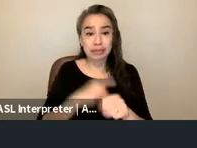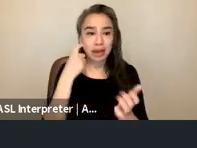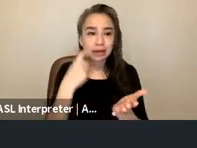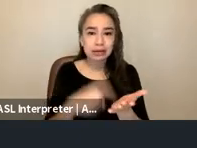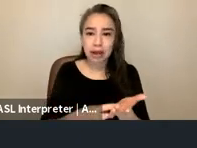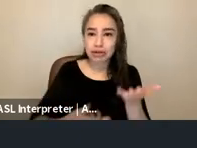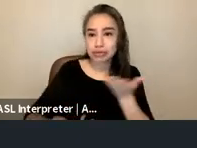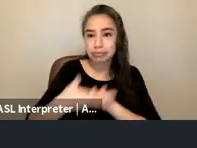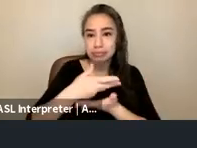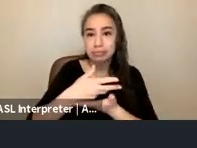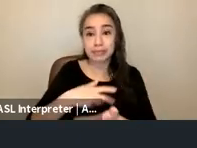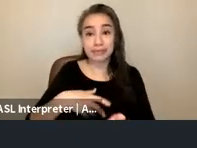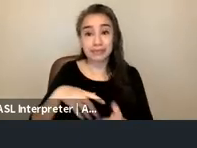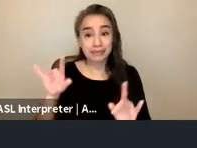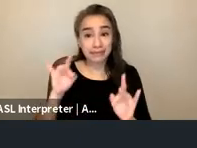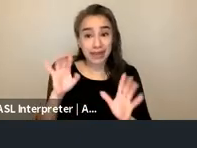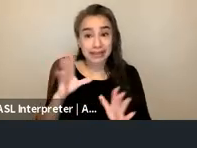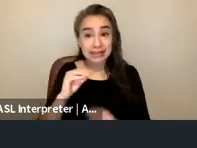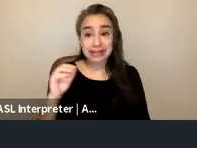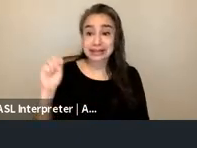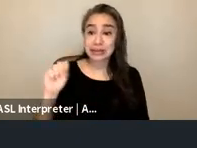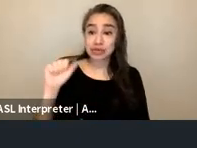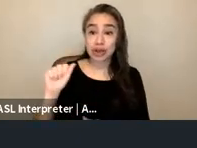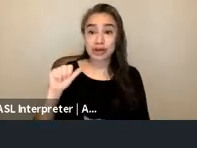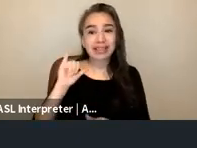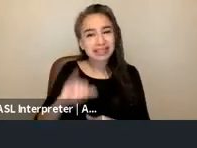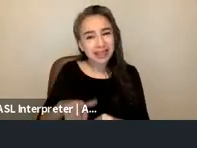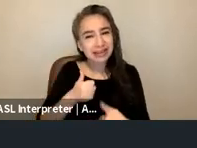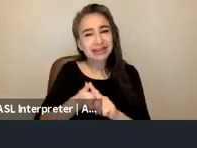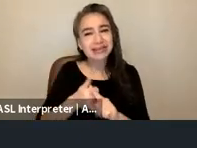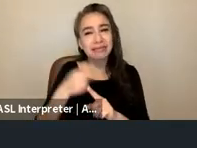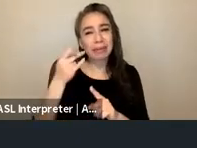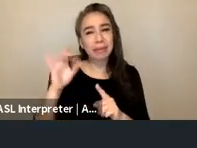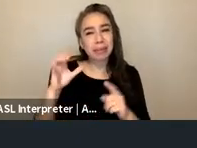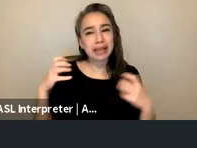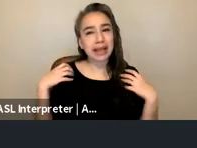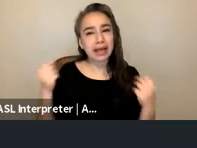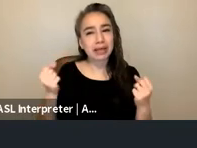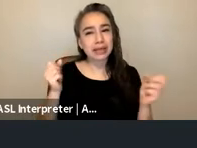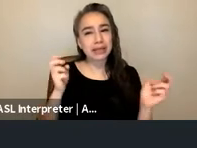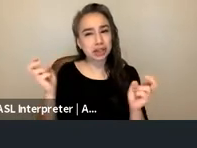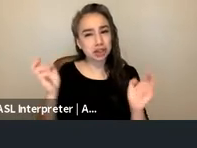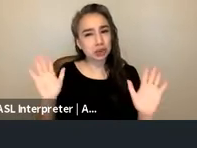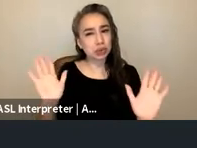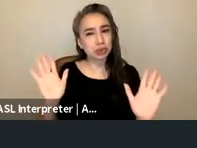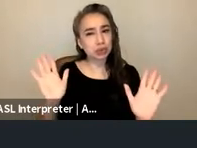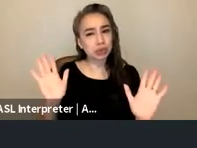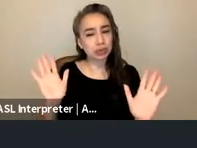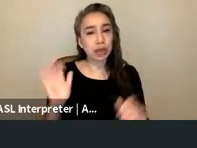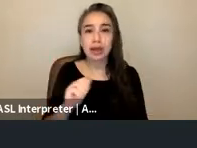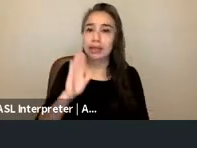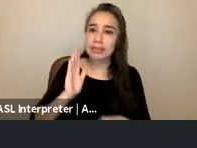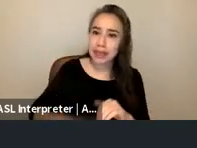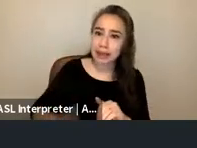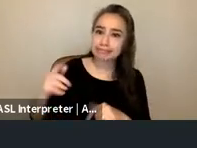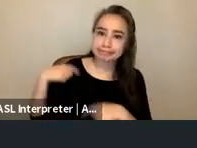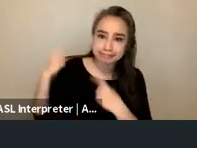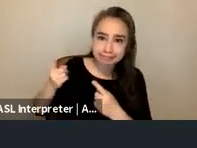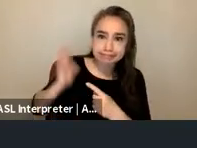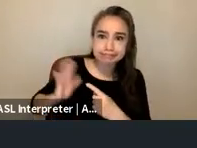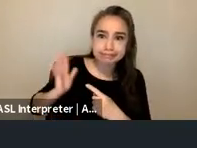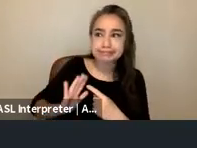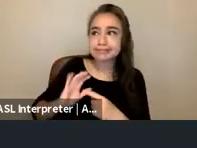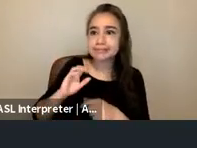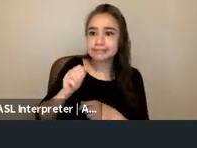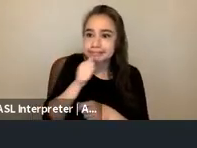and sexual assault as a public health issue um versus kind of an you know an in your house sweep under the rug